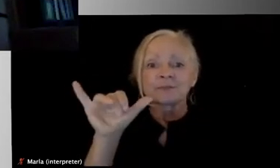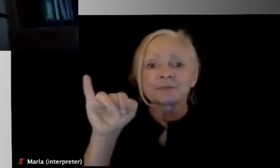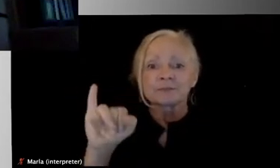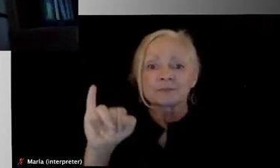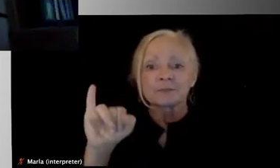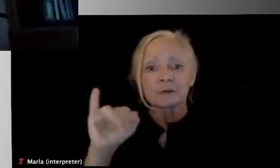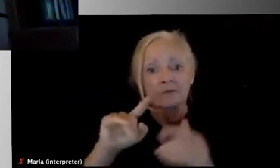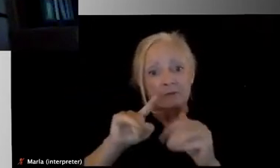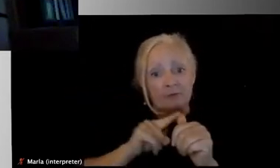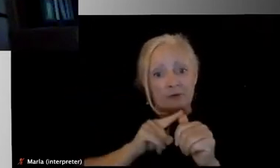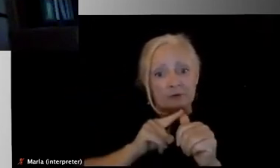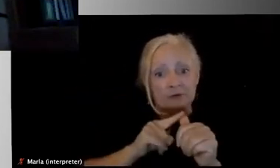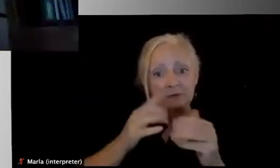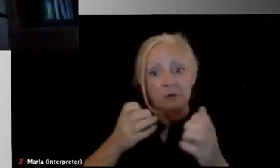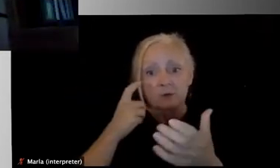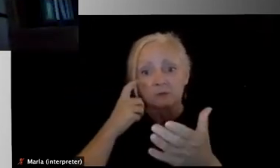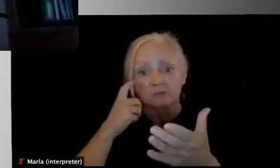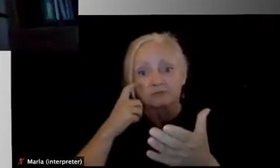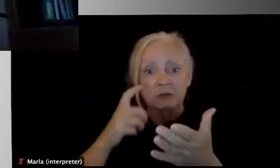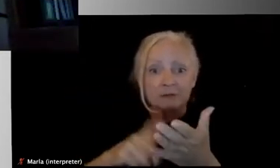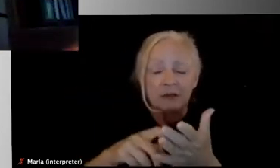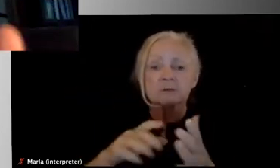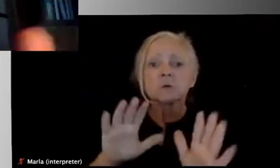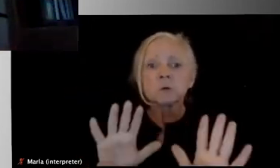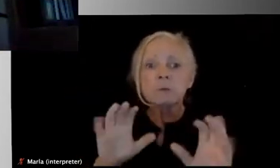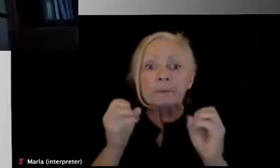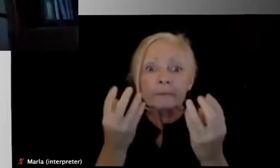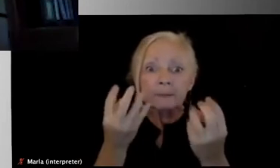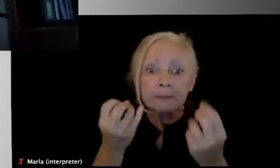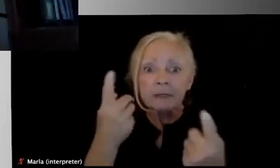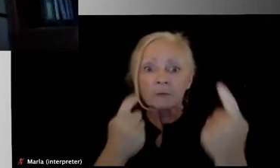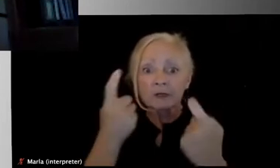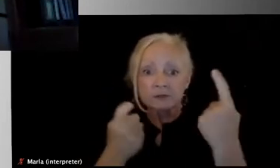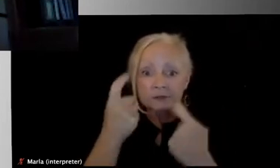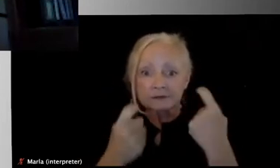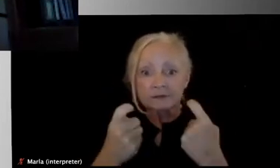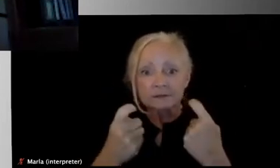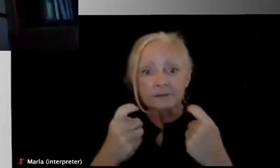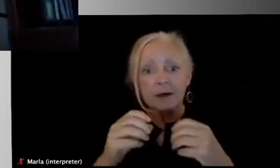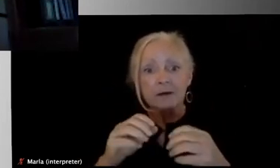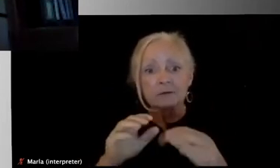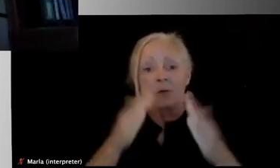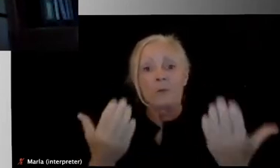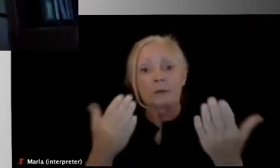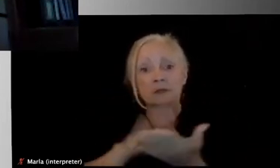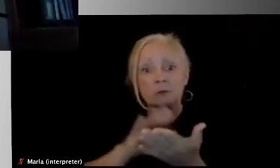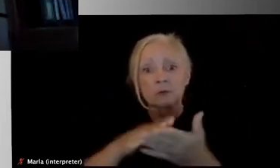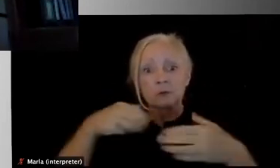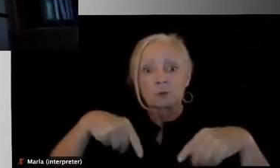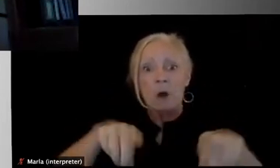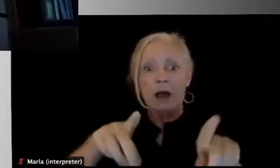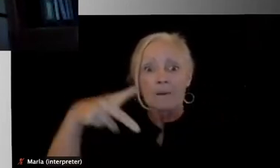want to recognize that there are many, many questions everyone has about the reopening schools during this pandemic. And